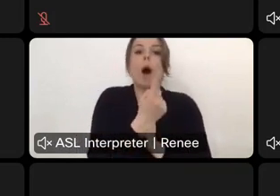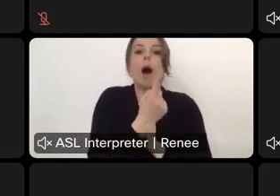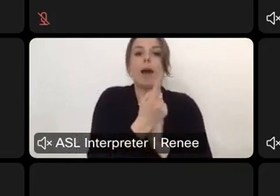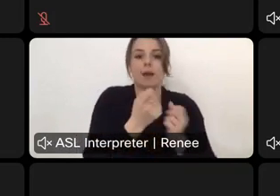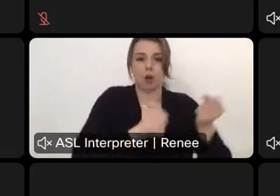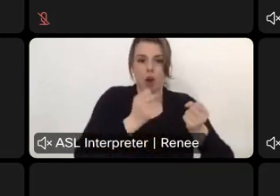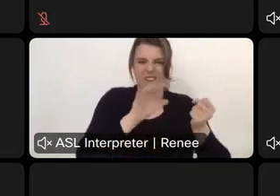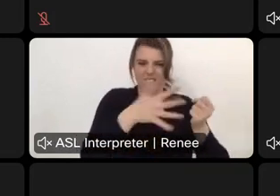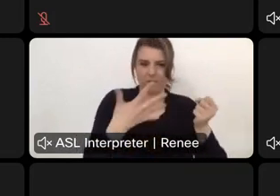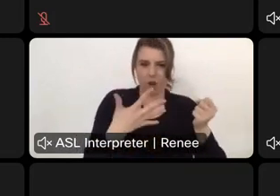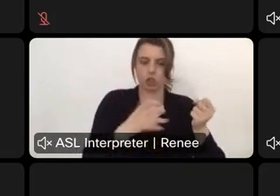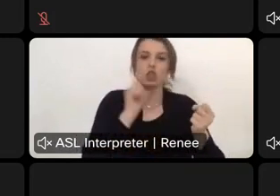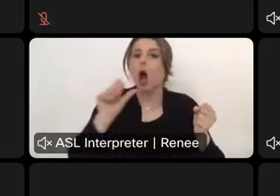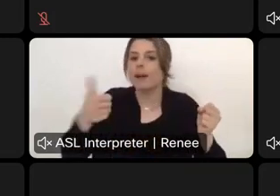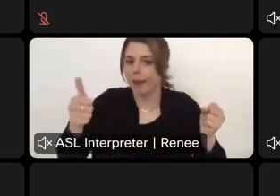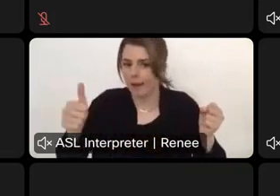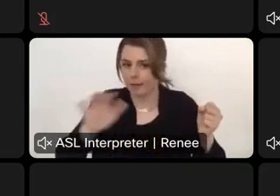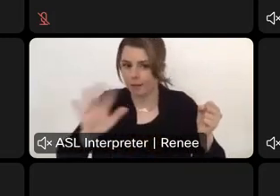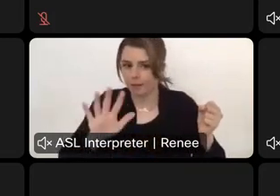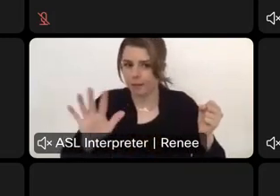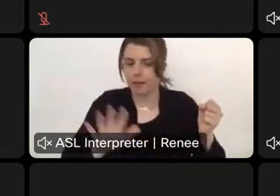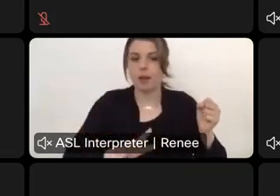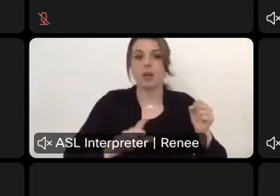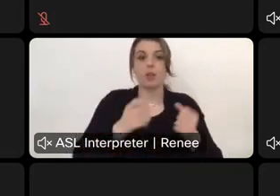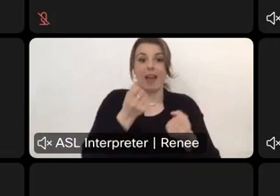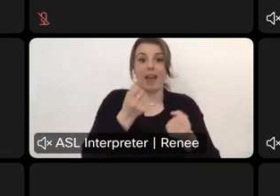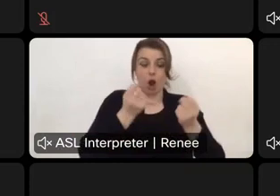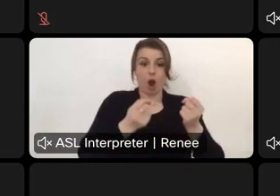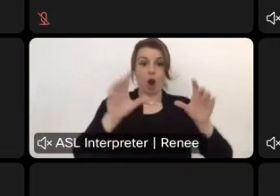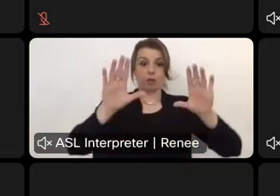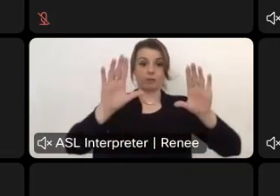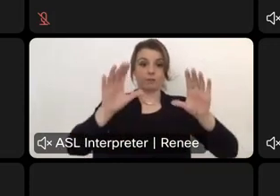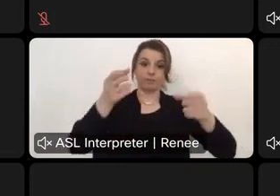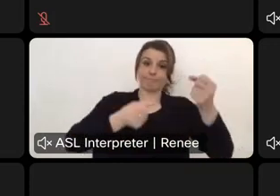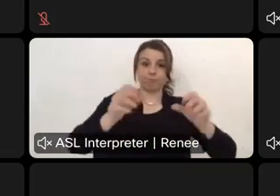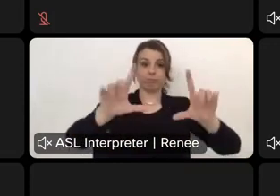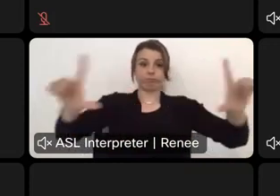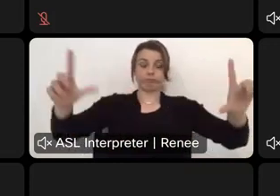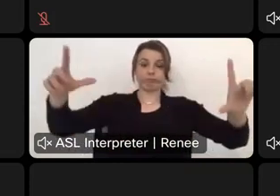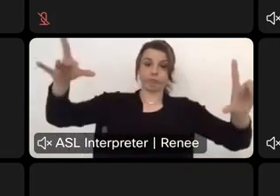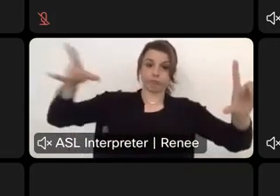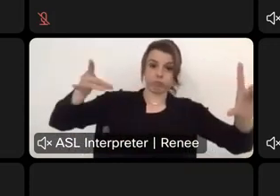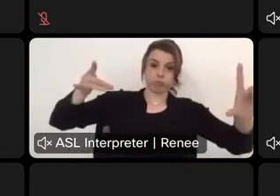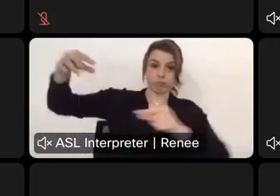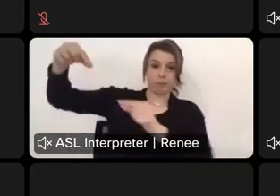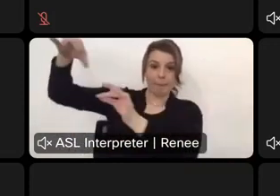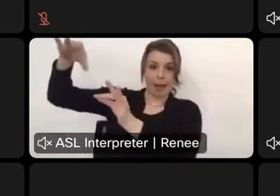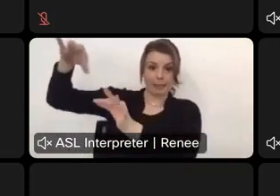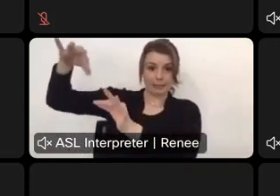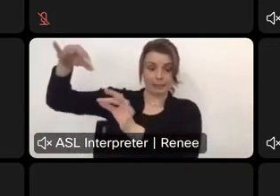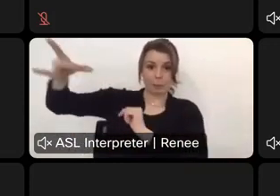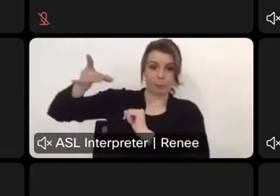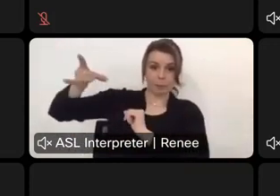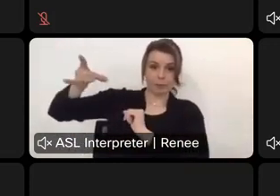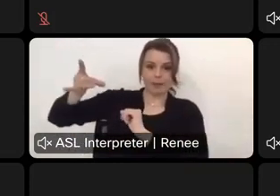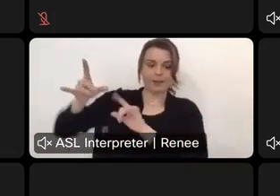Um, put it on the windshield of that vehicle. And as our rangers are going around doing their regular fee verification, they would look at it. It's a